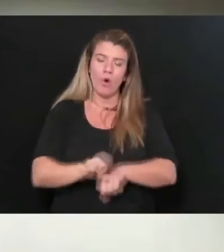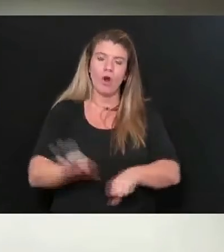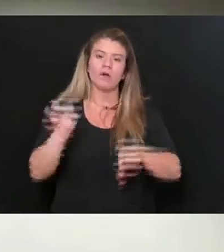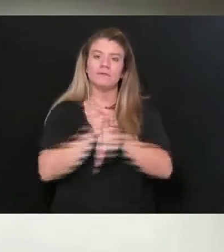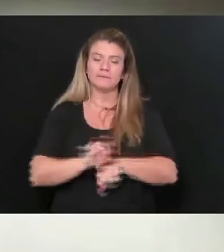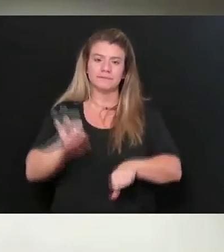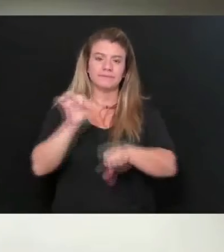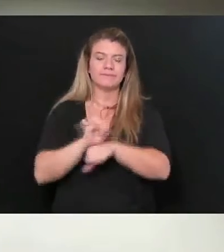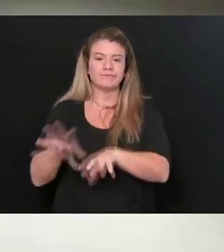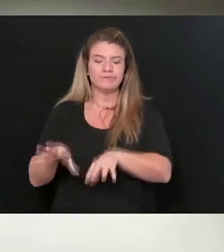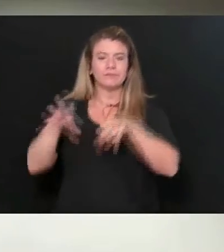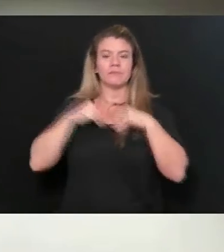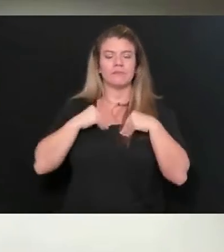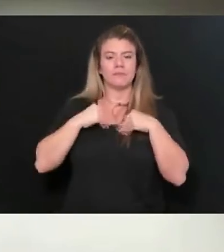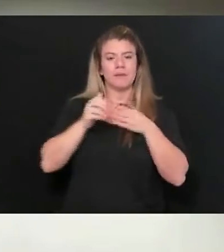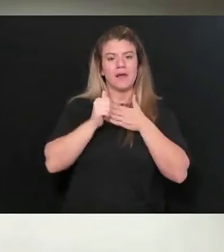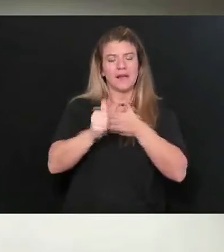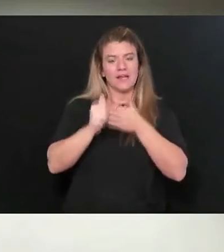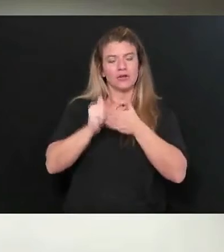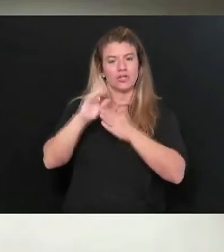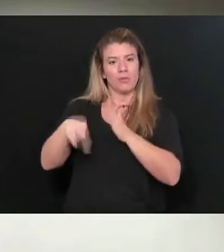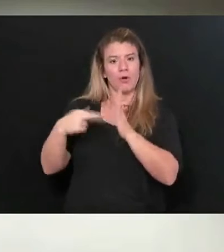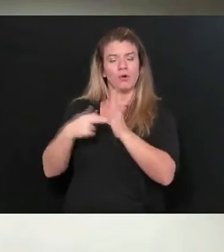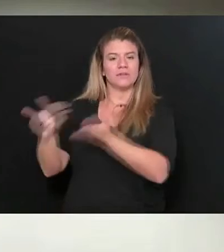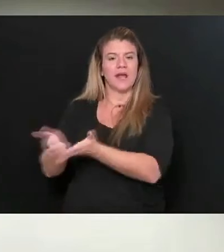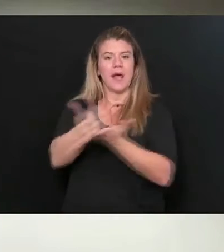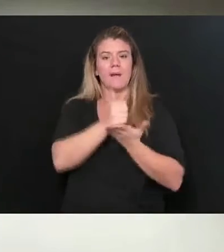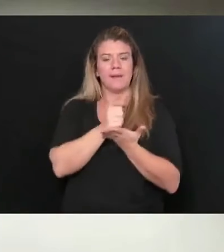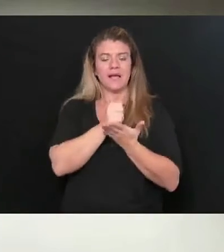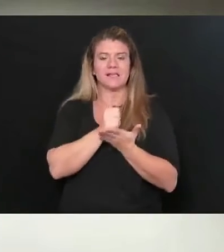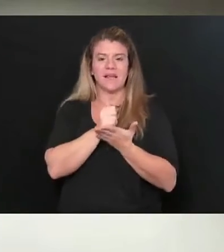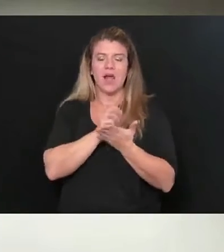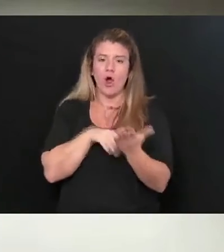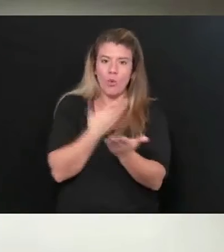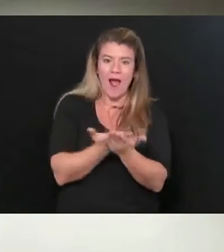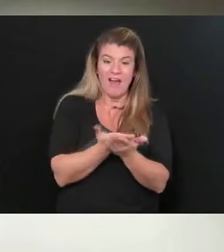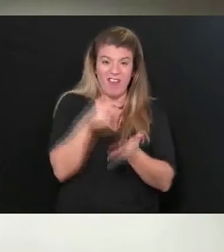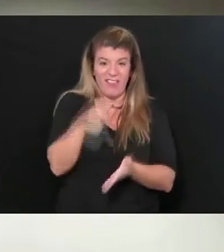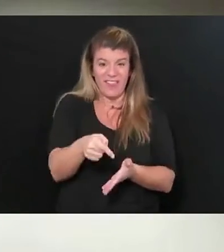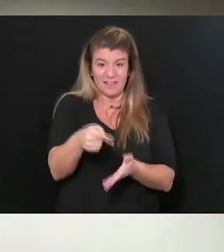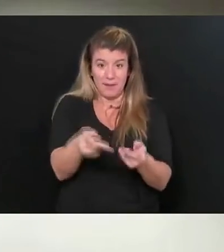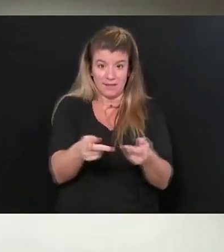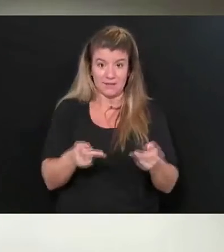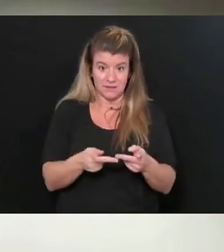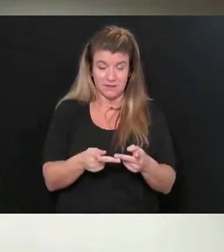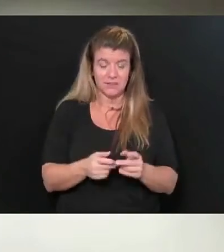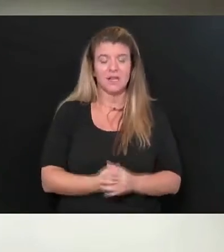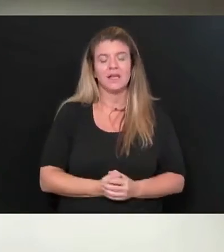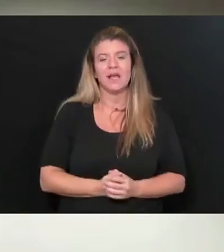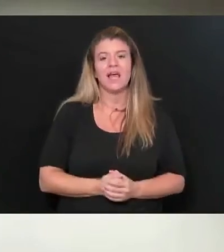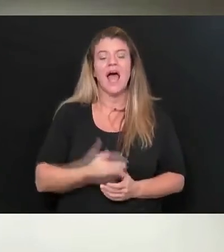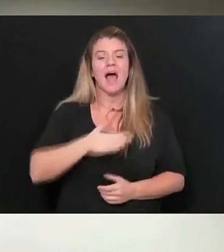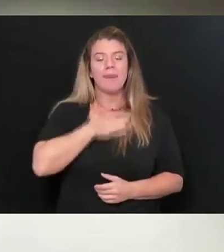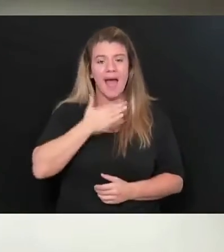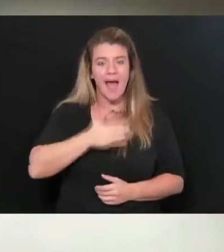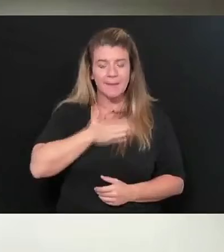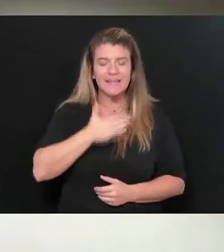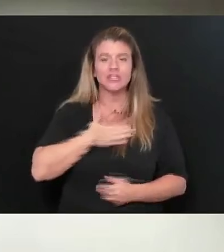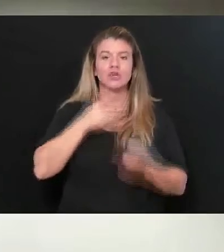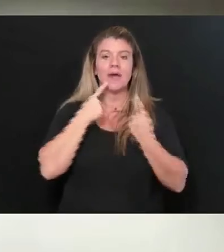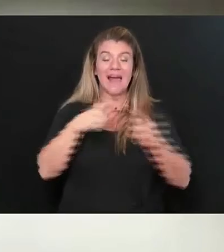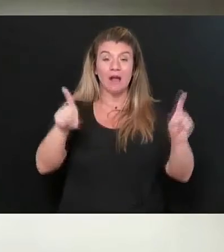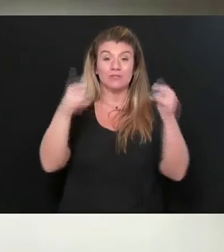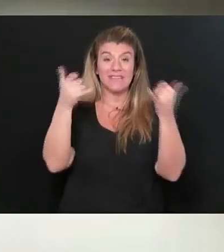on significant leadership roles in helping us get this to this point. Governor, I'm happy to announce